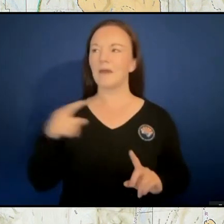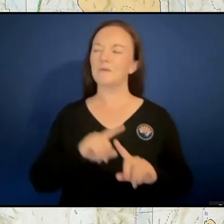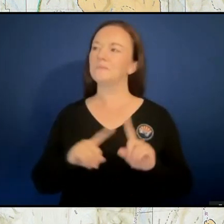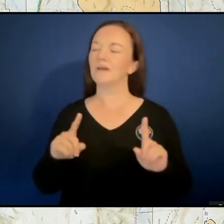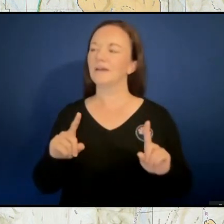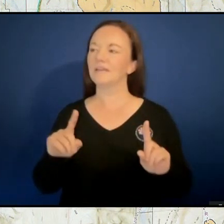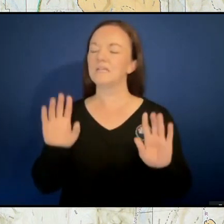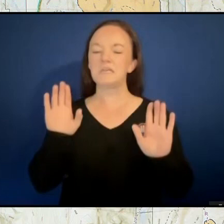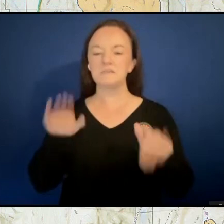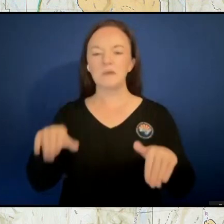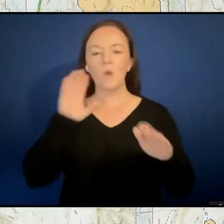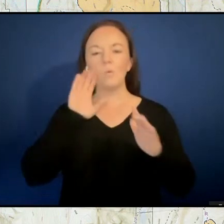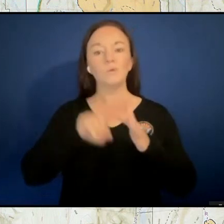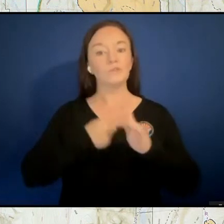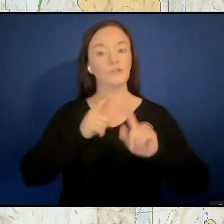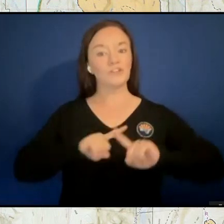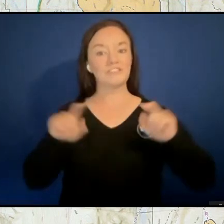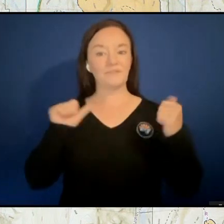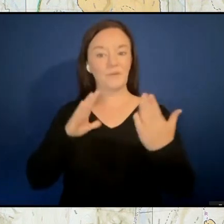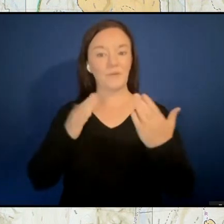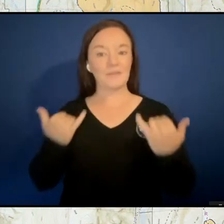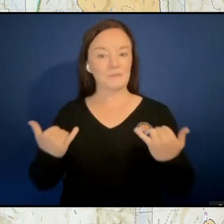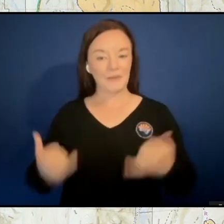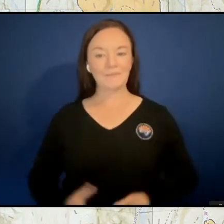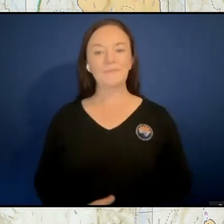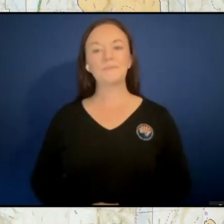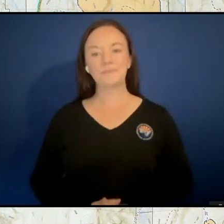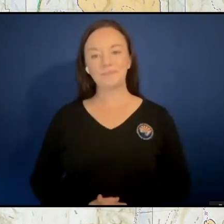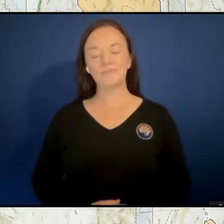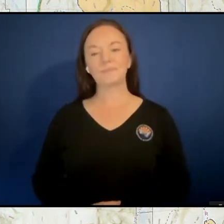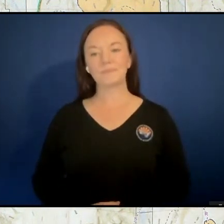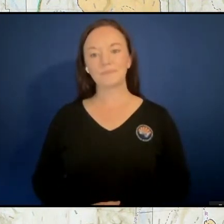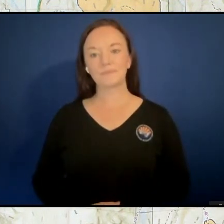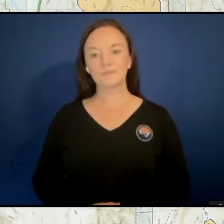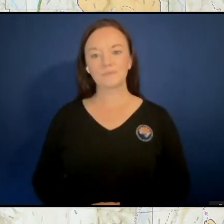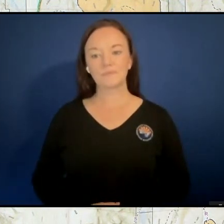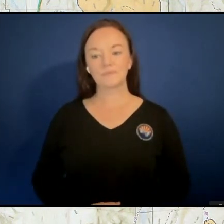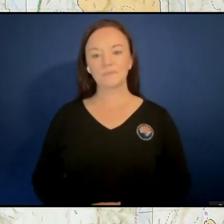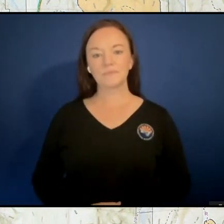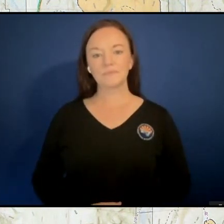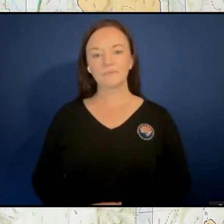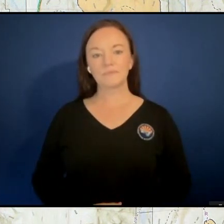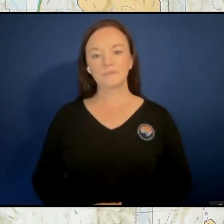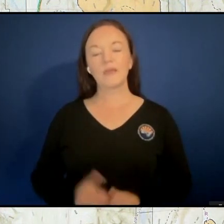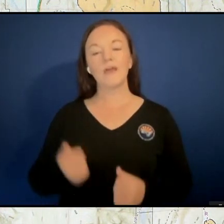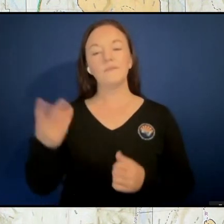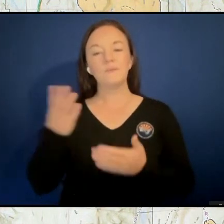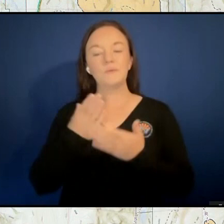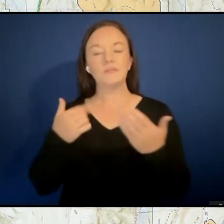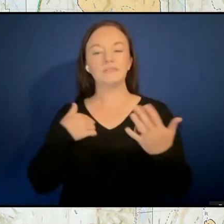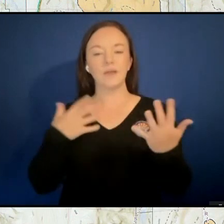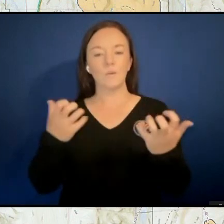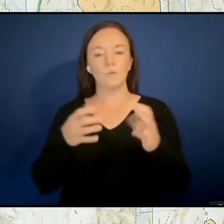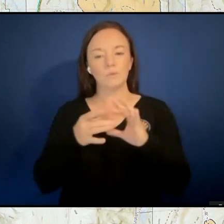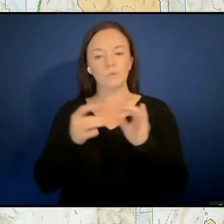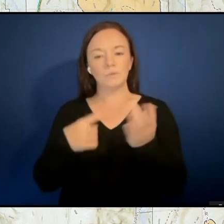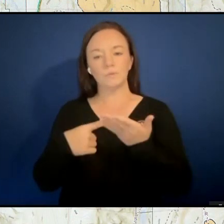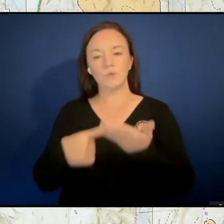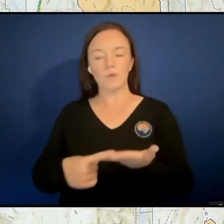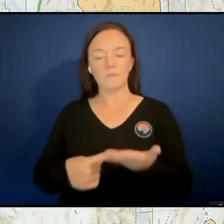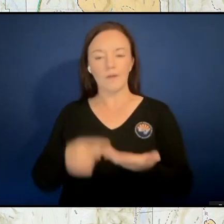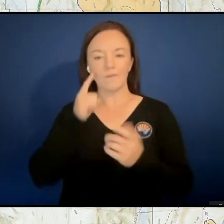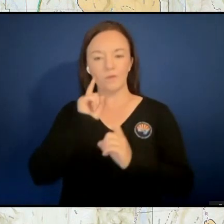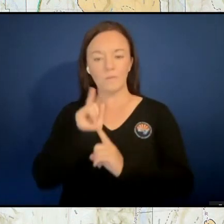let's just start this a different way today. So there's some things that I just wanted to talk about for a minute that I think are relevant to,